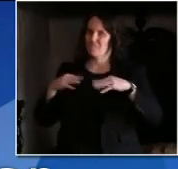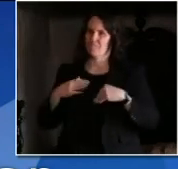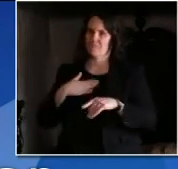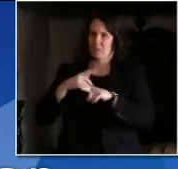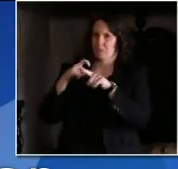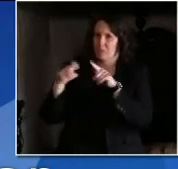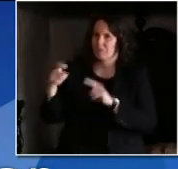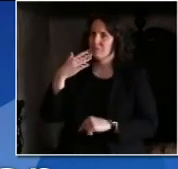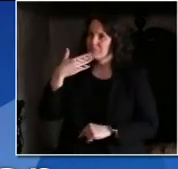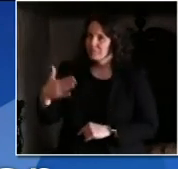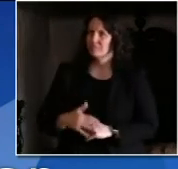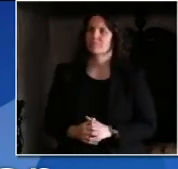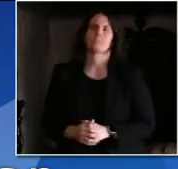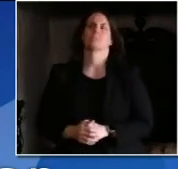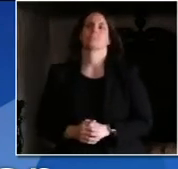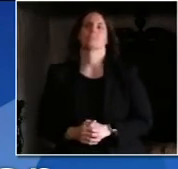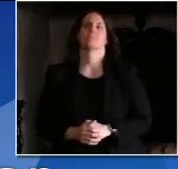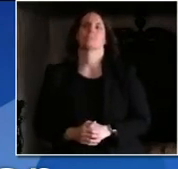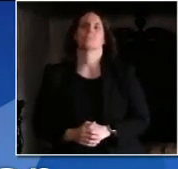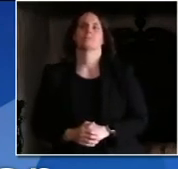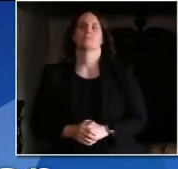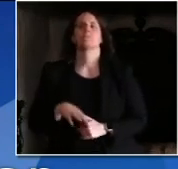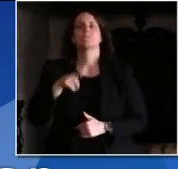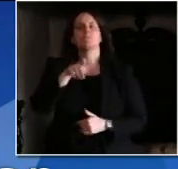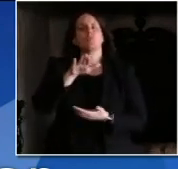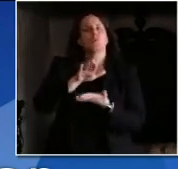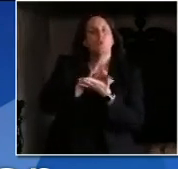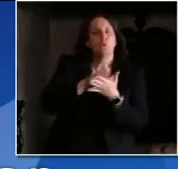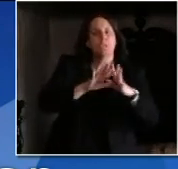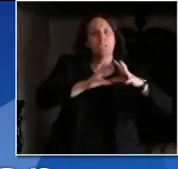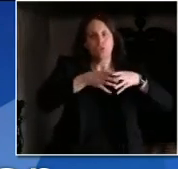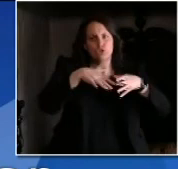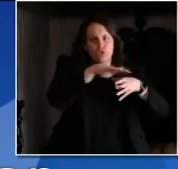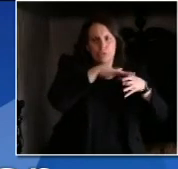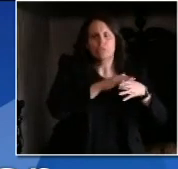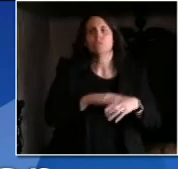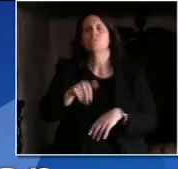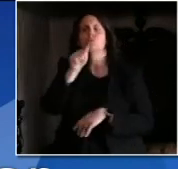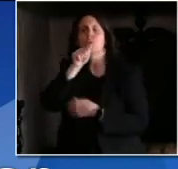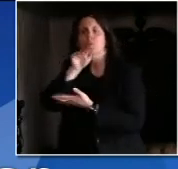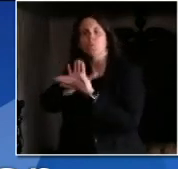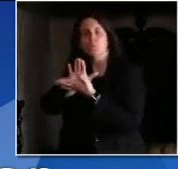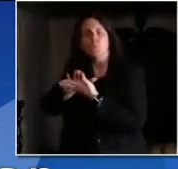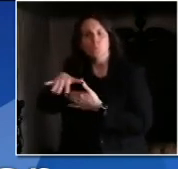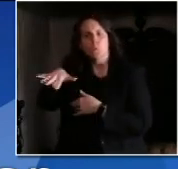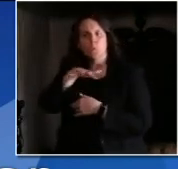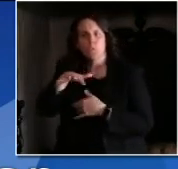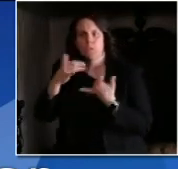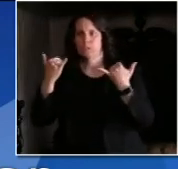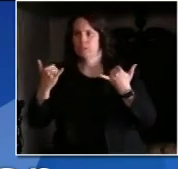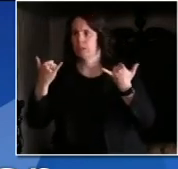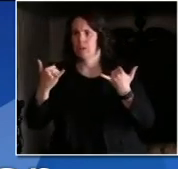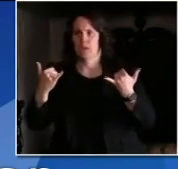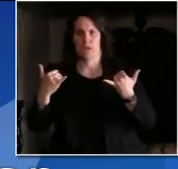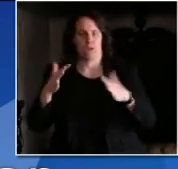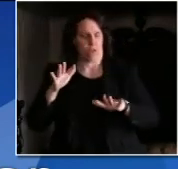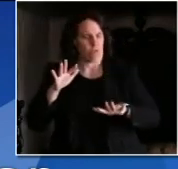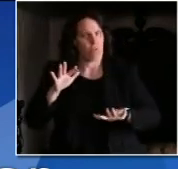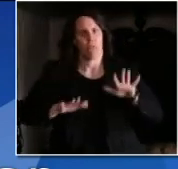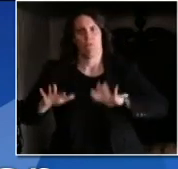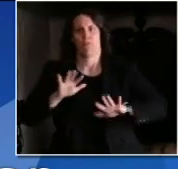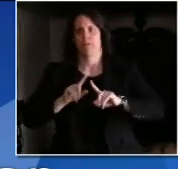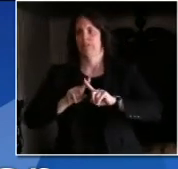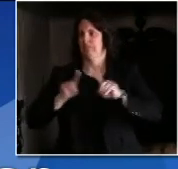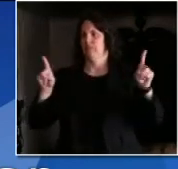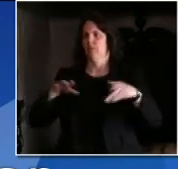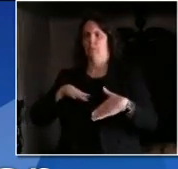School districts and private schools are all handling this time out of the classroom differently. Some began virtual instruction immediately in